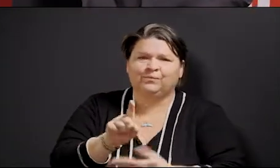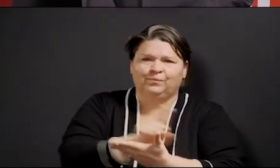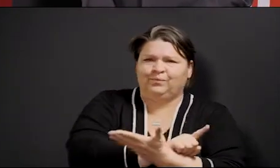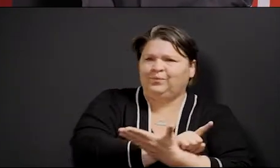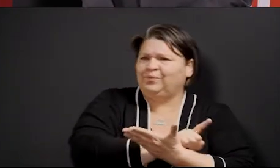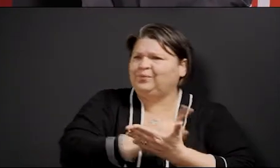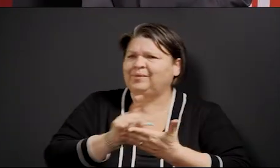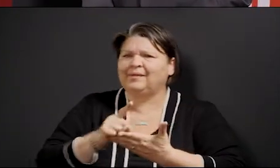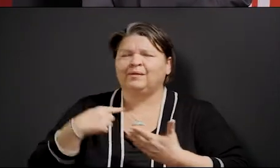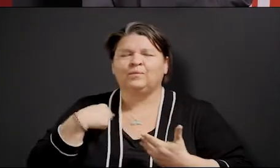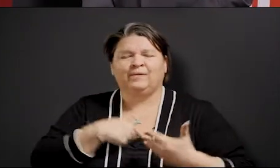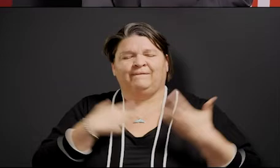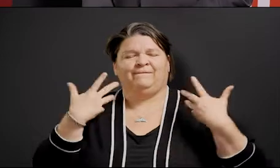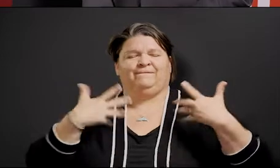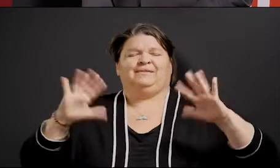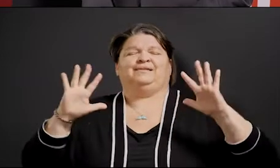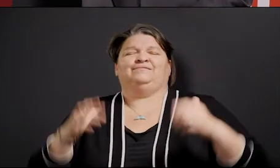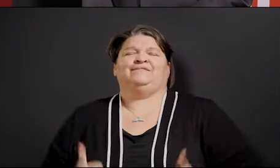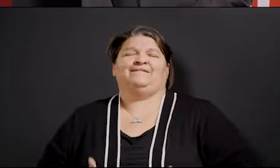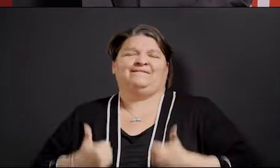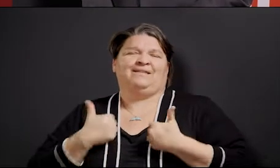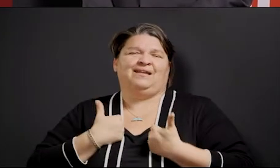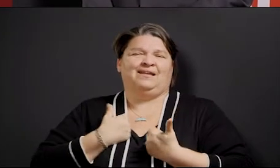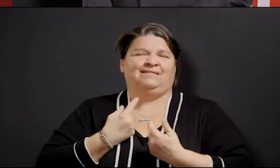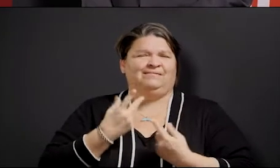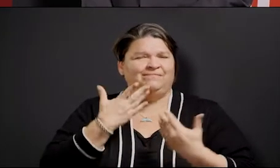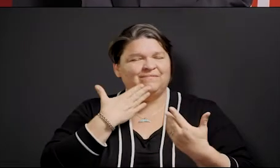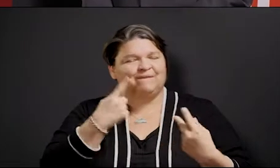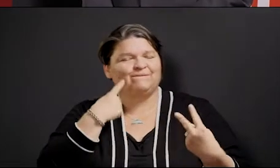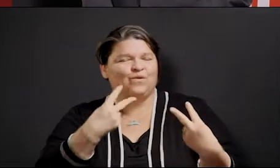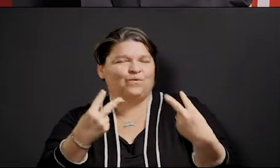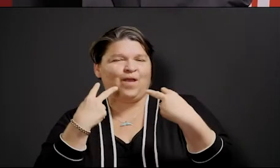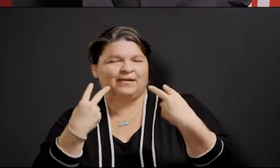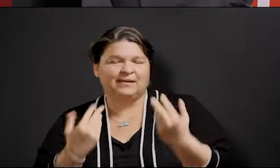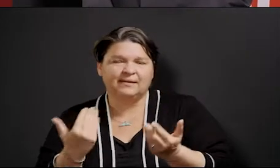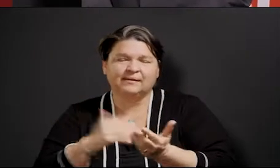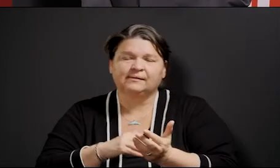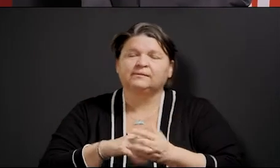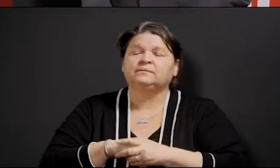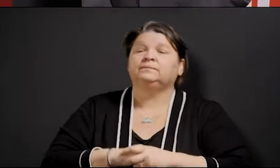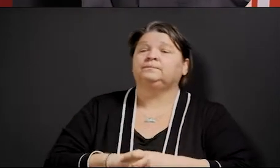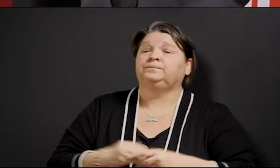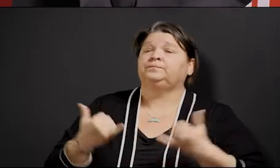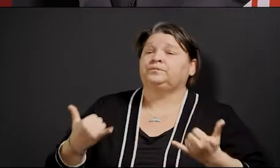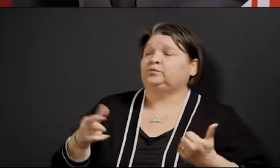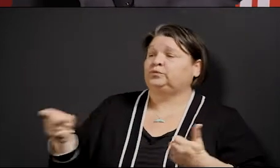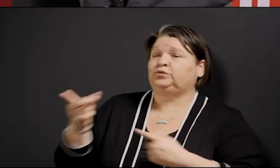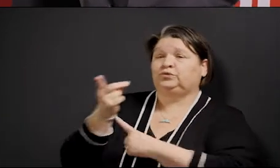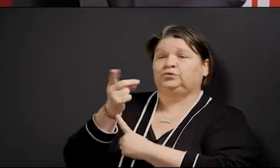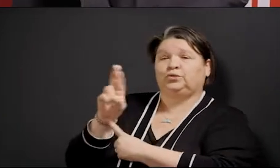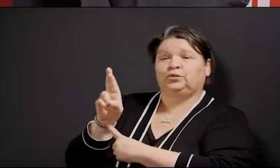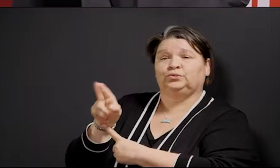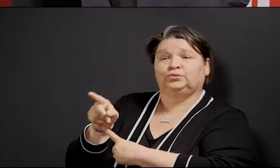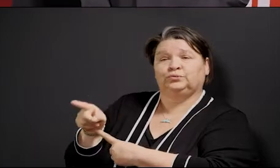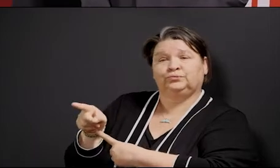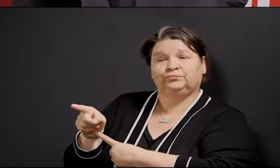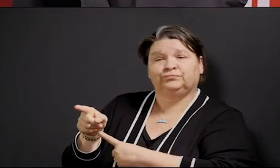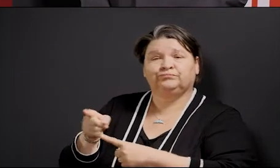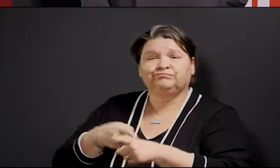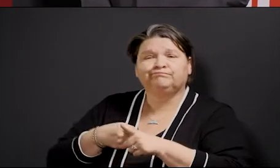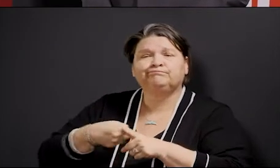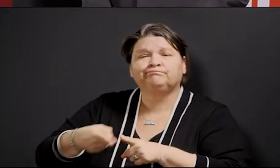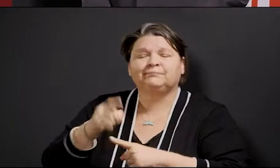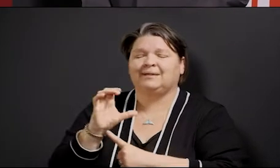coming back and watching us. I'm joined today by Dr. Keith Augenbreid, the director of the Moncrief Southwestern Cancer Institute.